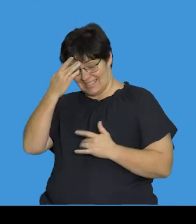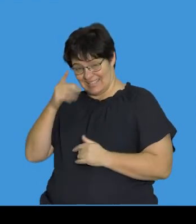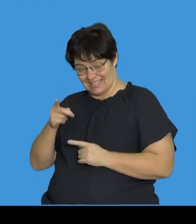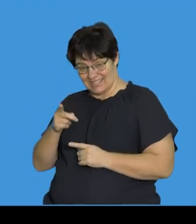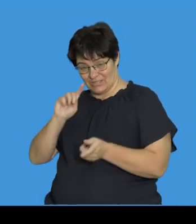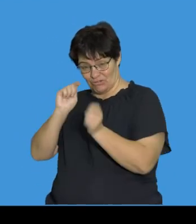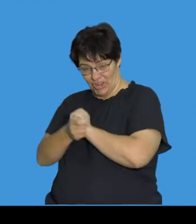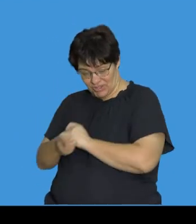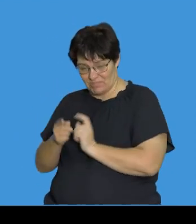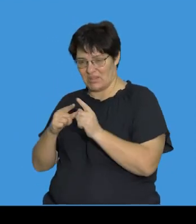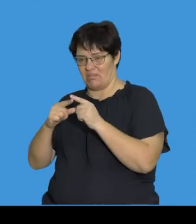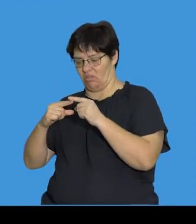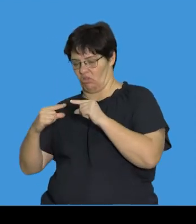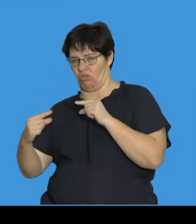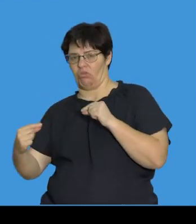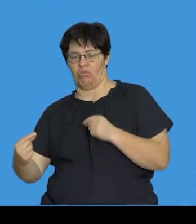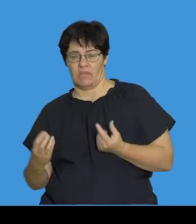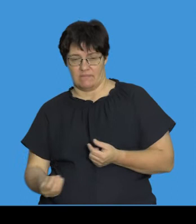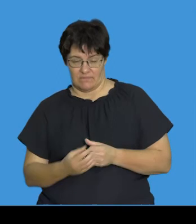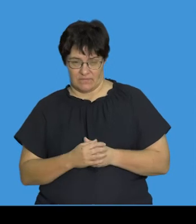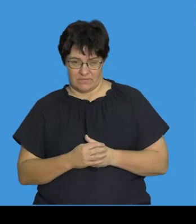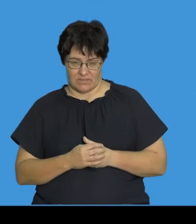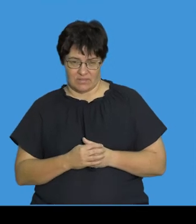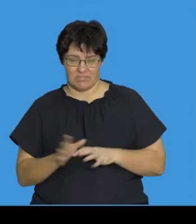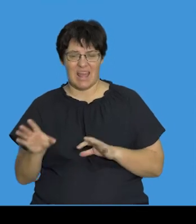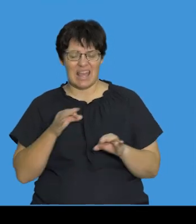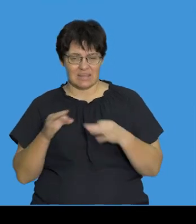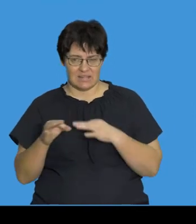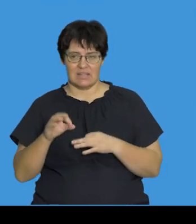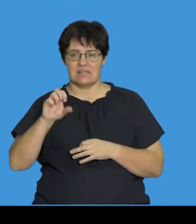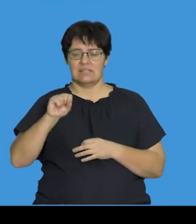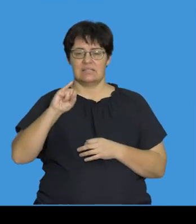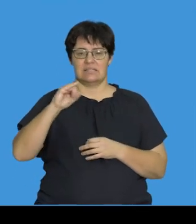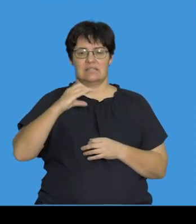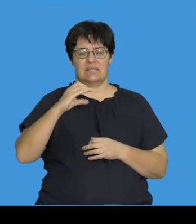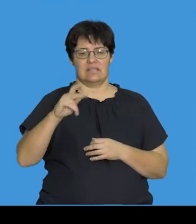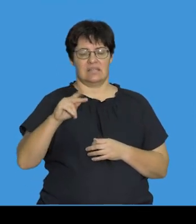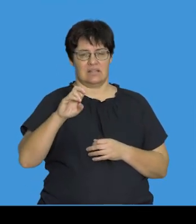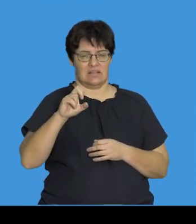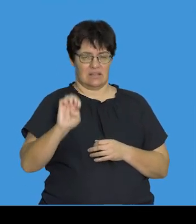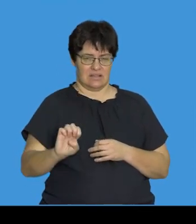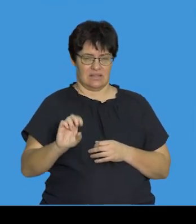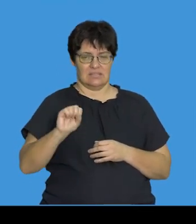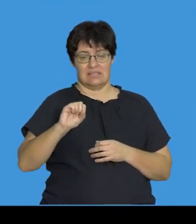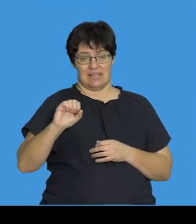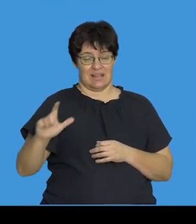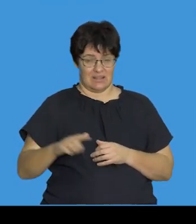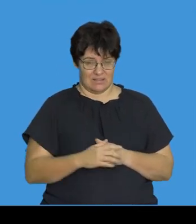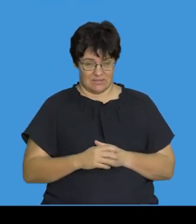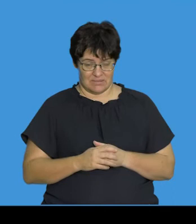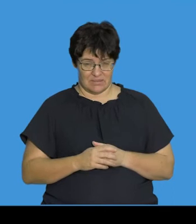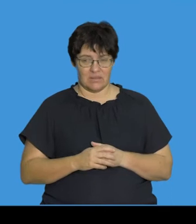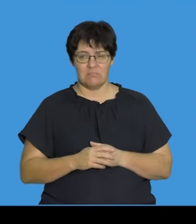these cells tend to be abnormally shaped and often described as sickle cell. And the problem with these cells is that they tend to